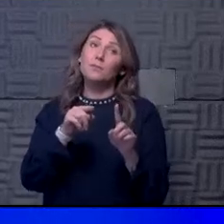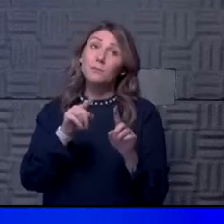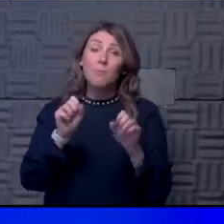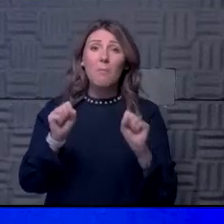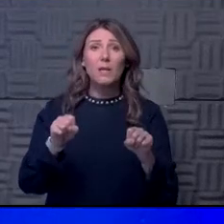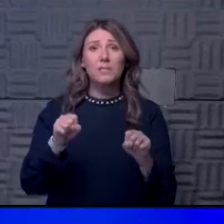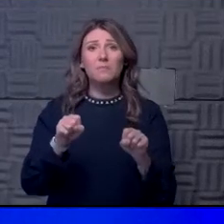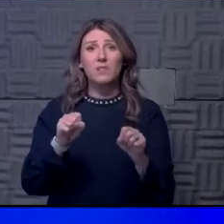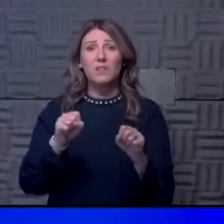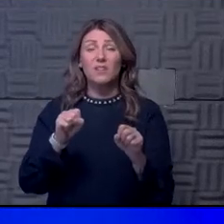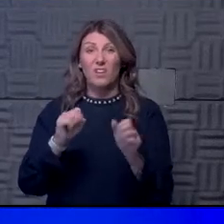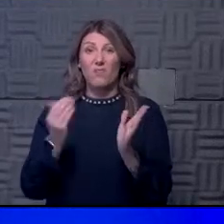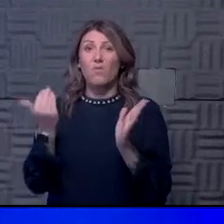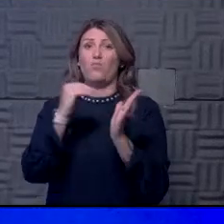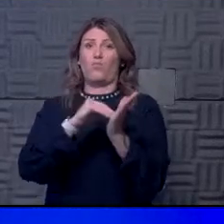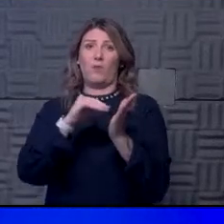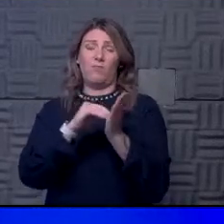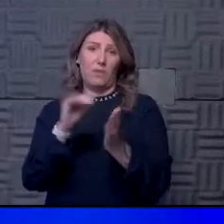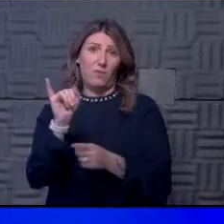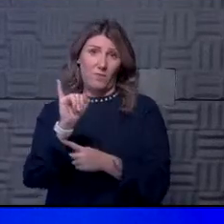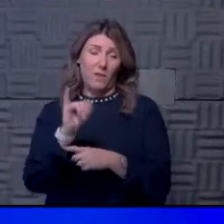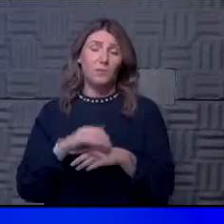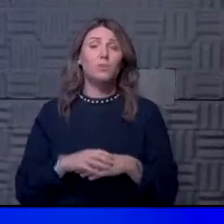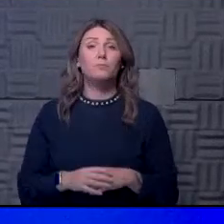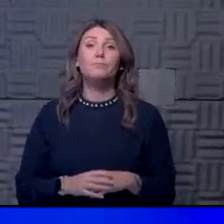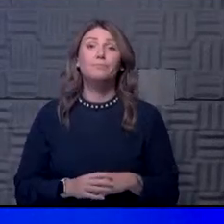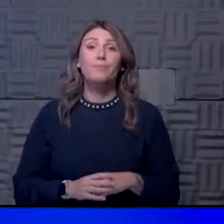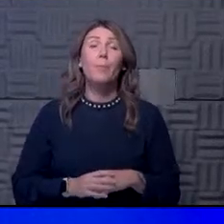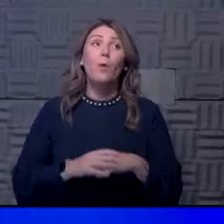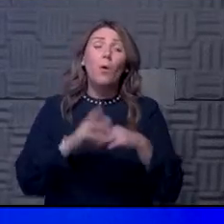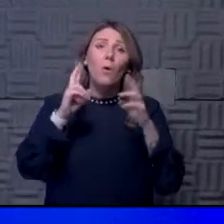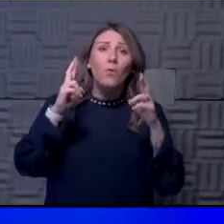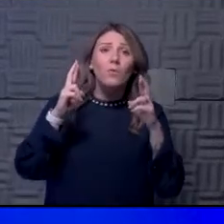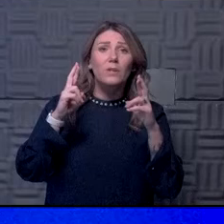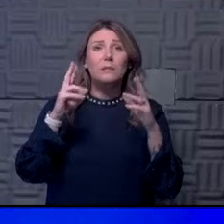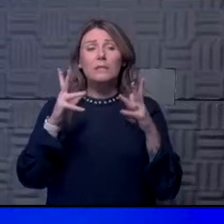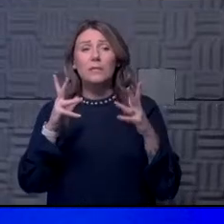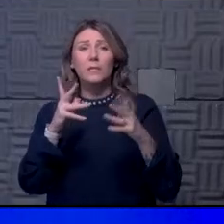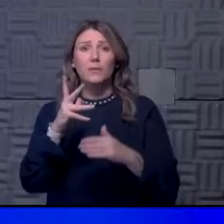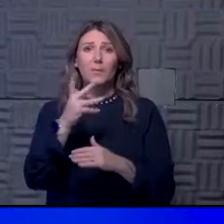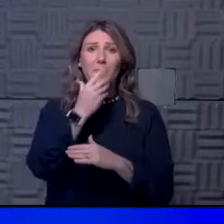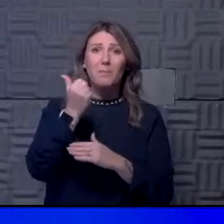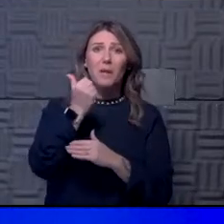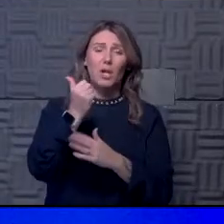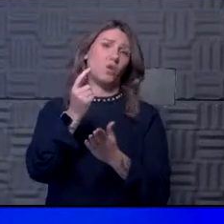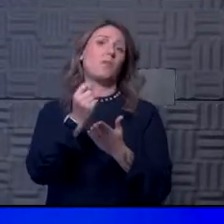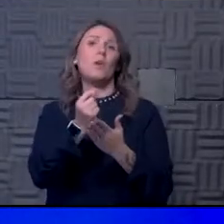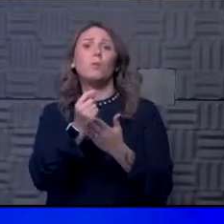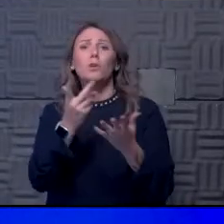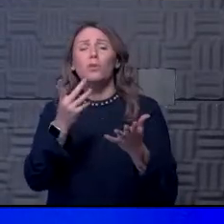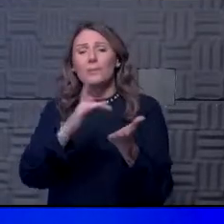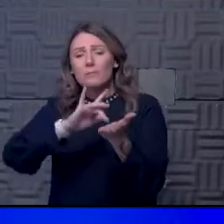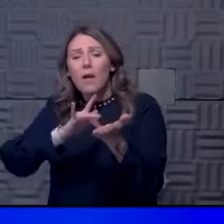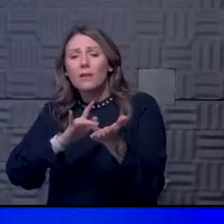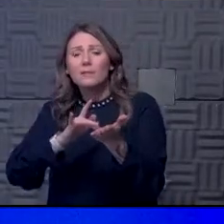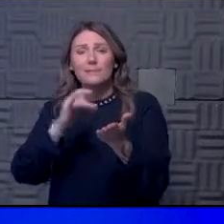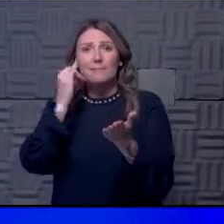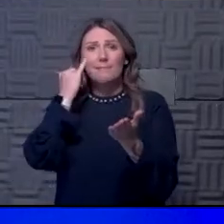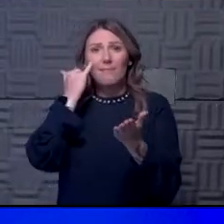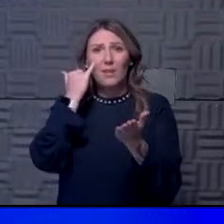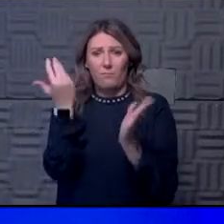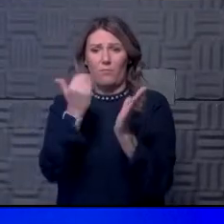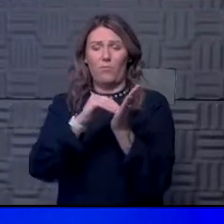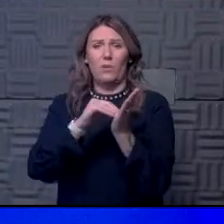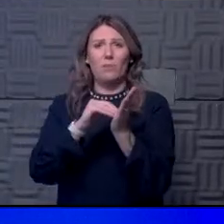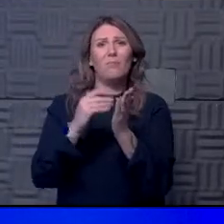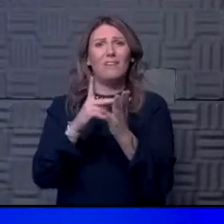of repeat infections. Hopefully, with better therapeutics, if you do have a repeat infection, you'll be able